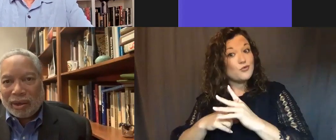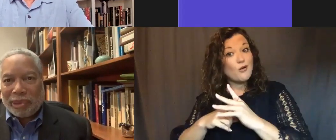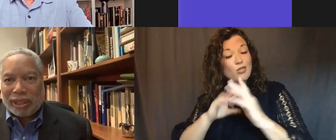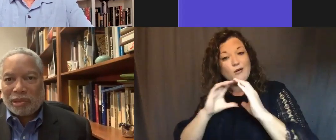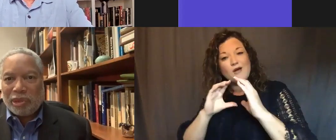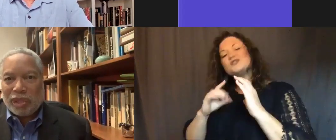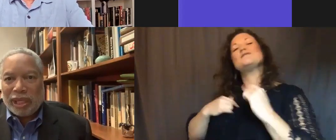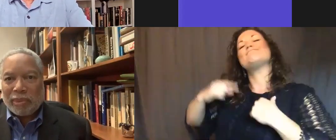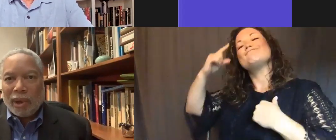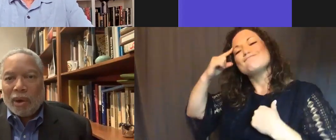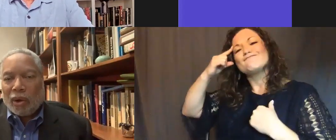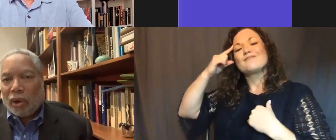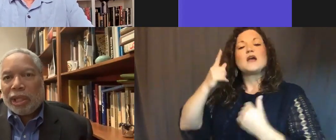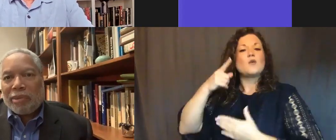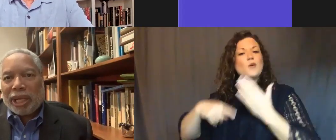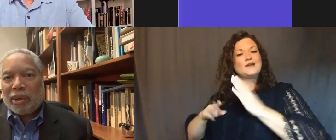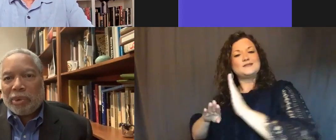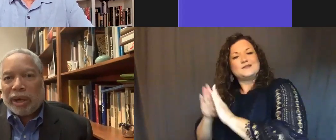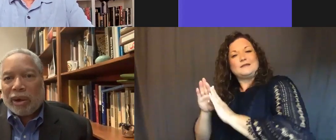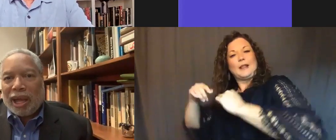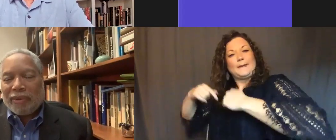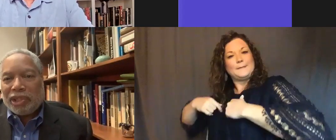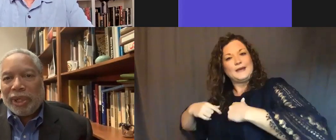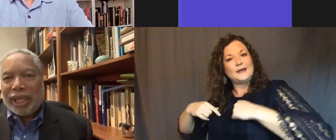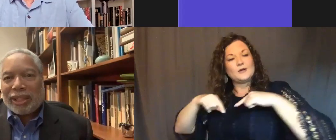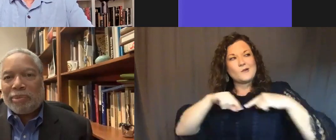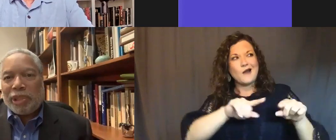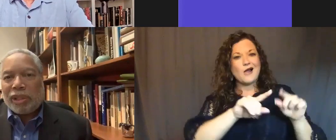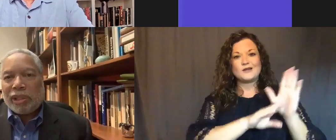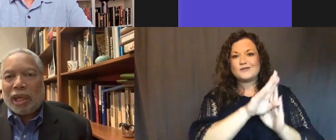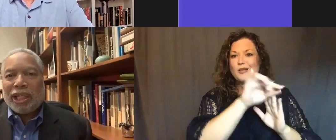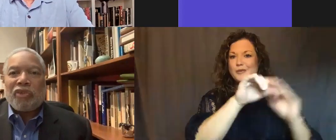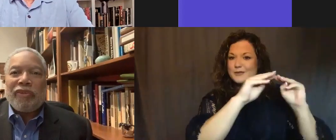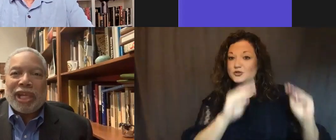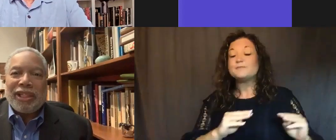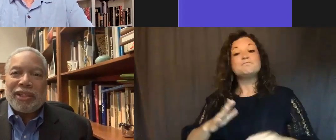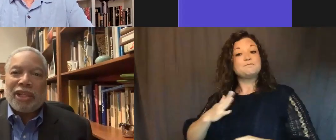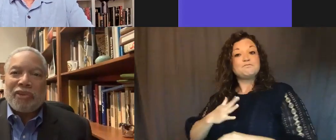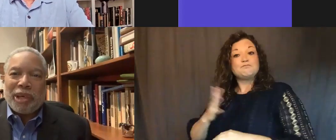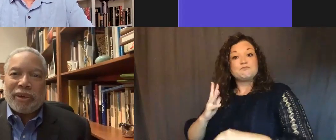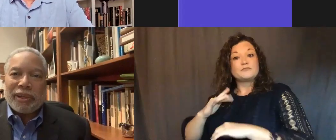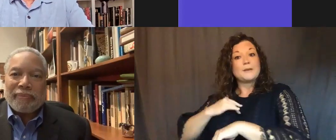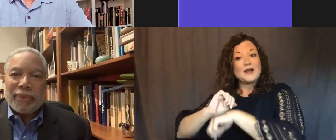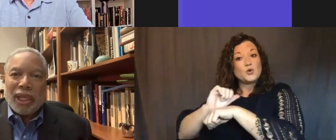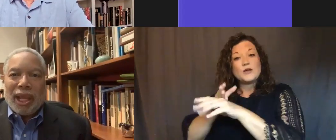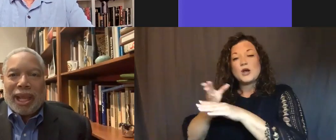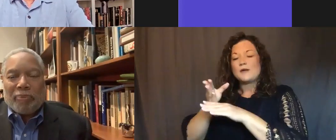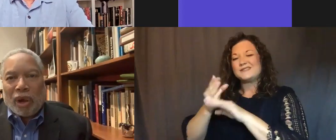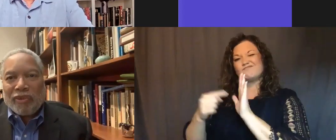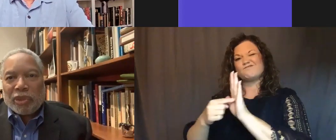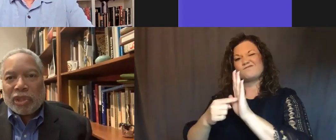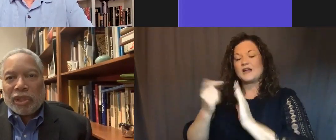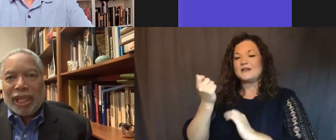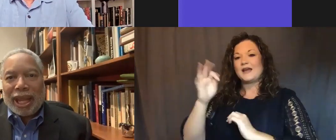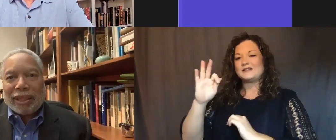as I thought about this museum. Early in my career, I was doing an exhibition on the history of 19th century America, and